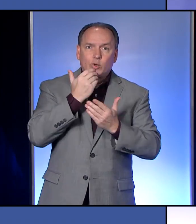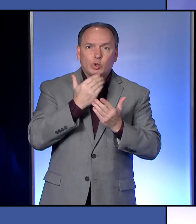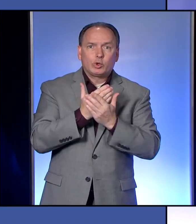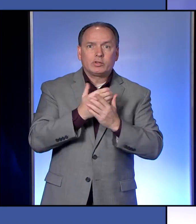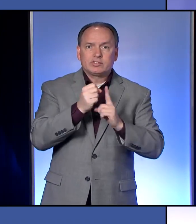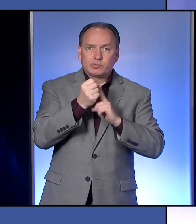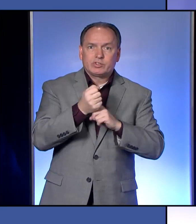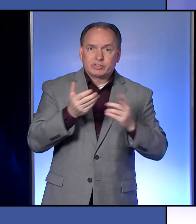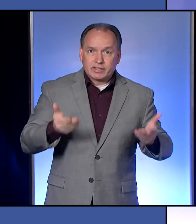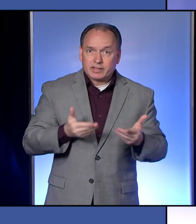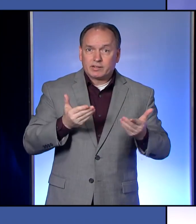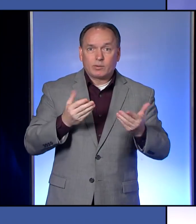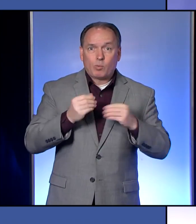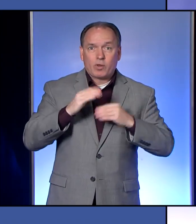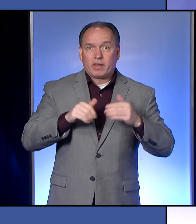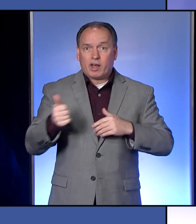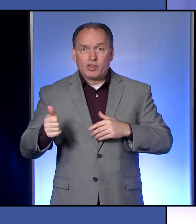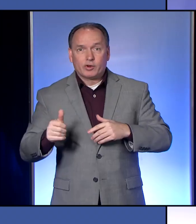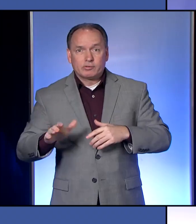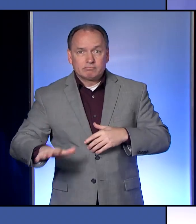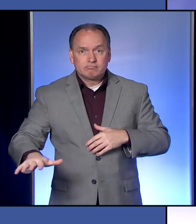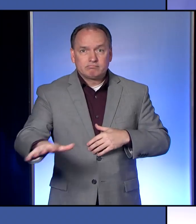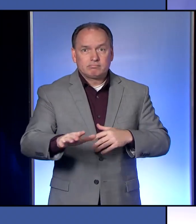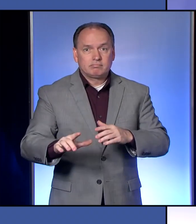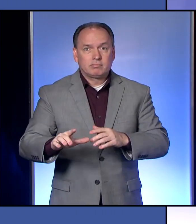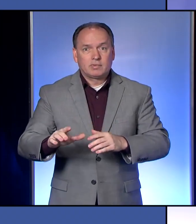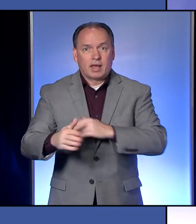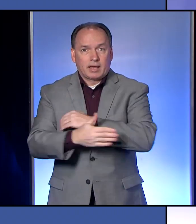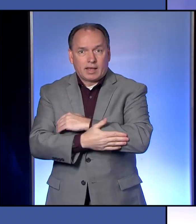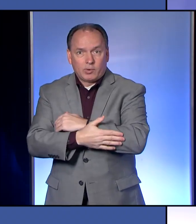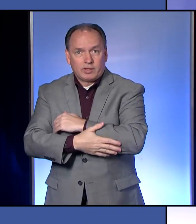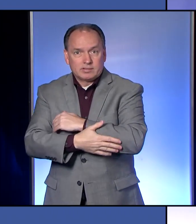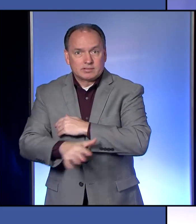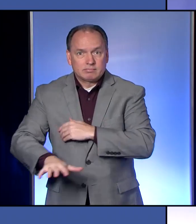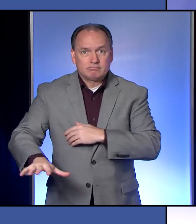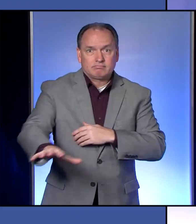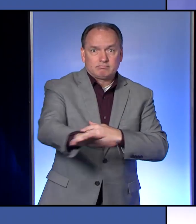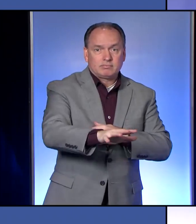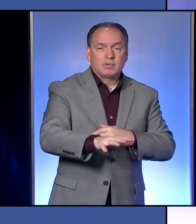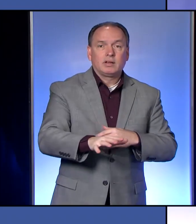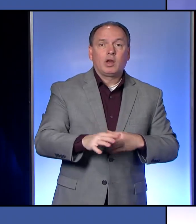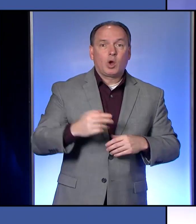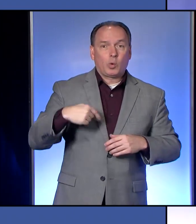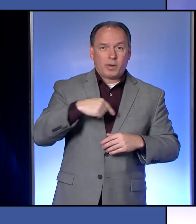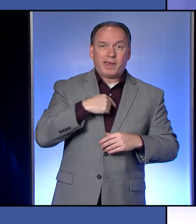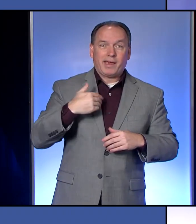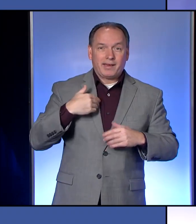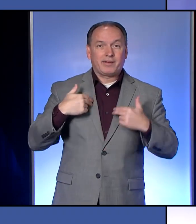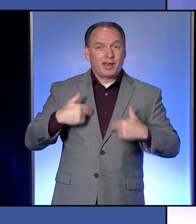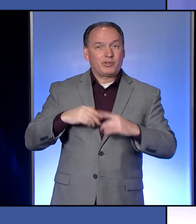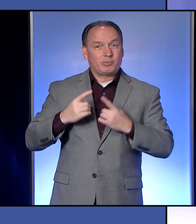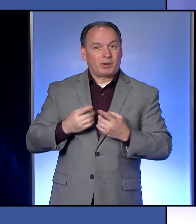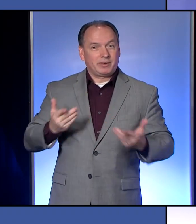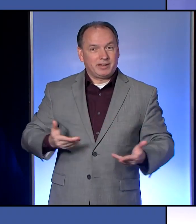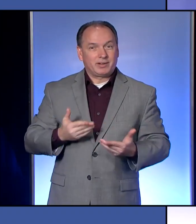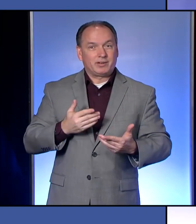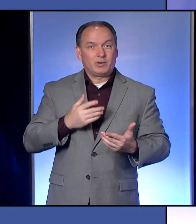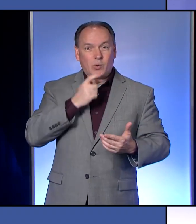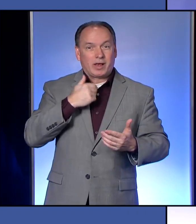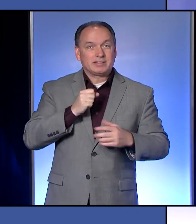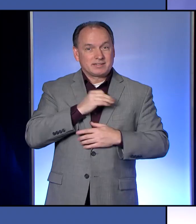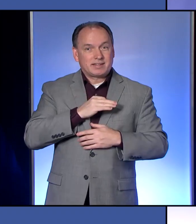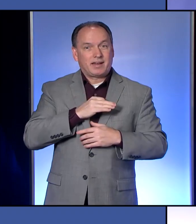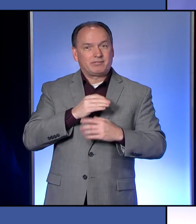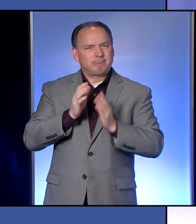have it almost over any other county that's going to be opened up first, is we have a health department. We have a health department who's got staff